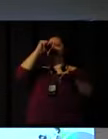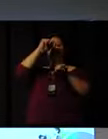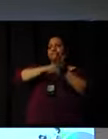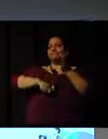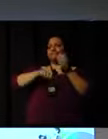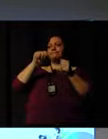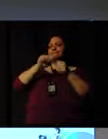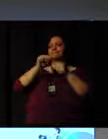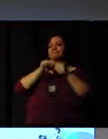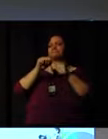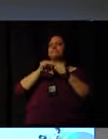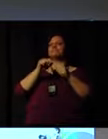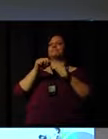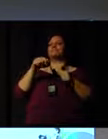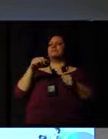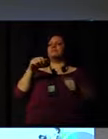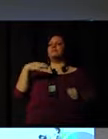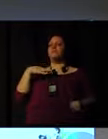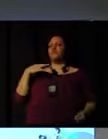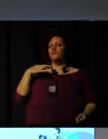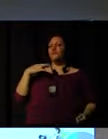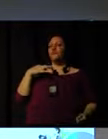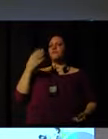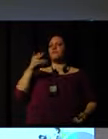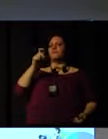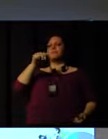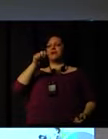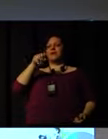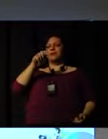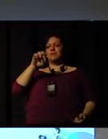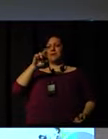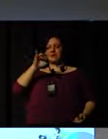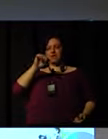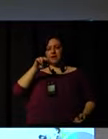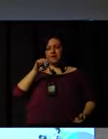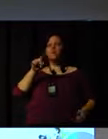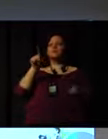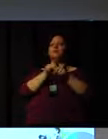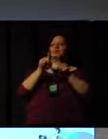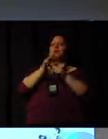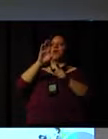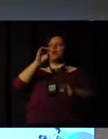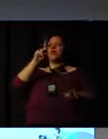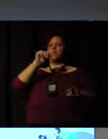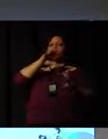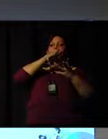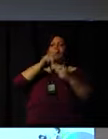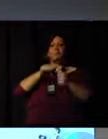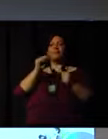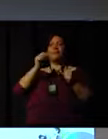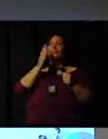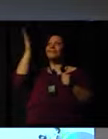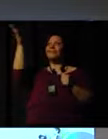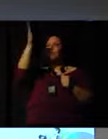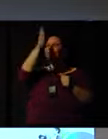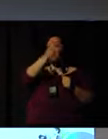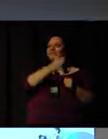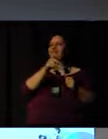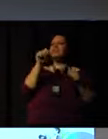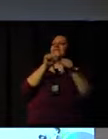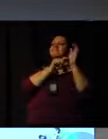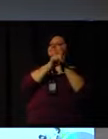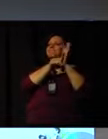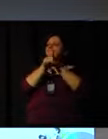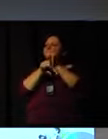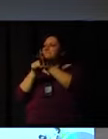this way for the youngster to enroll, to be a volunteer in the Pan American Games or the World Cup.